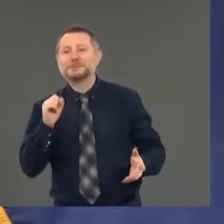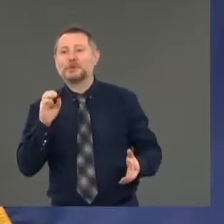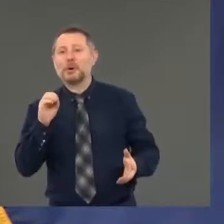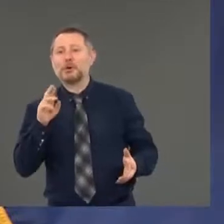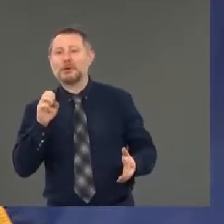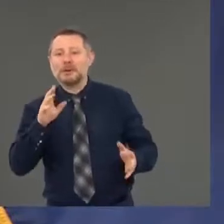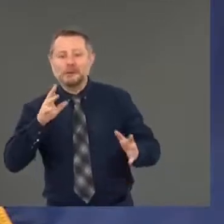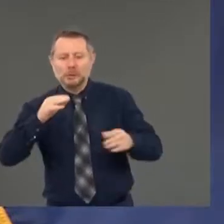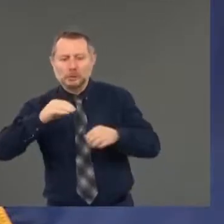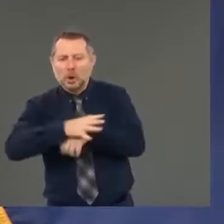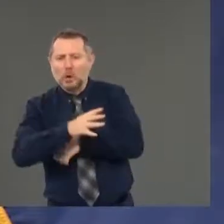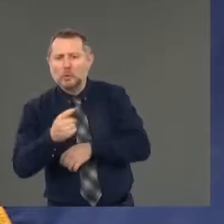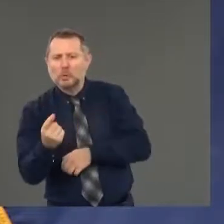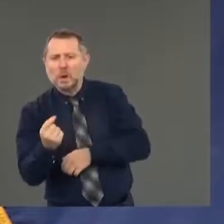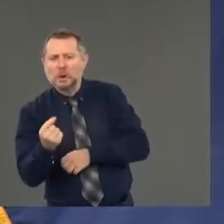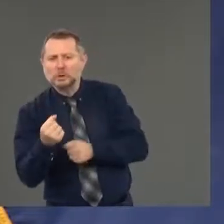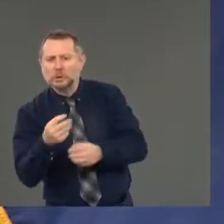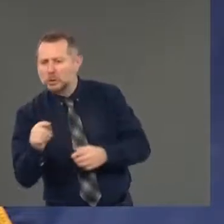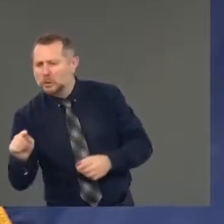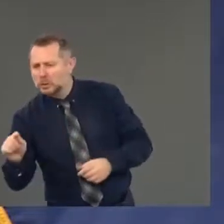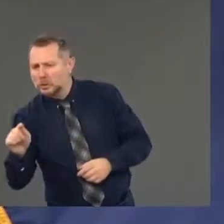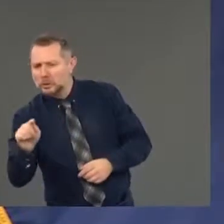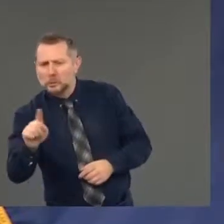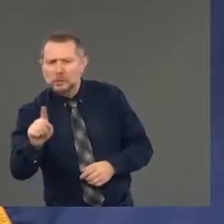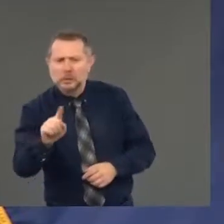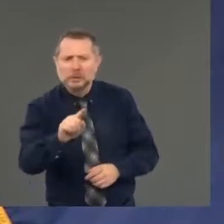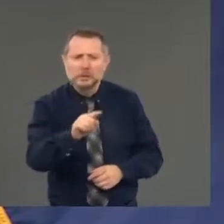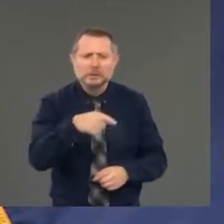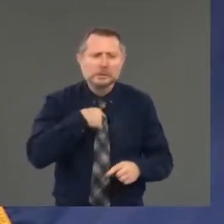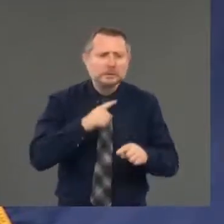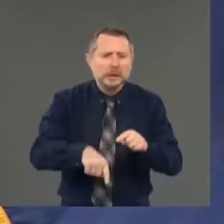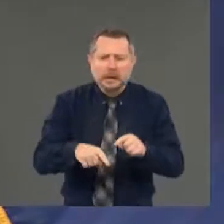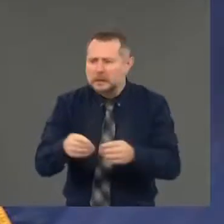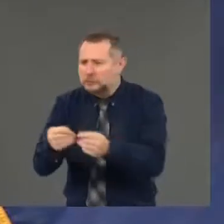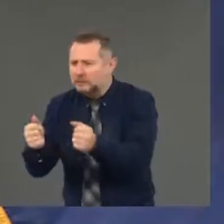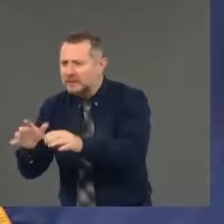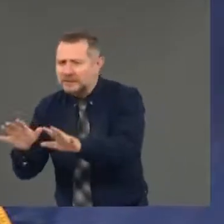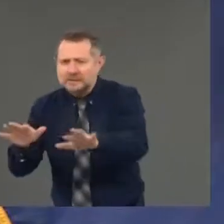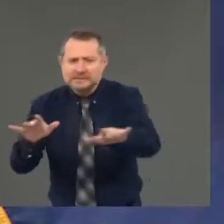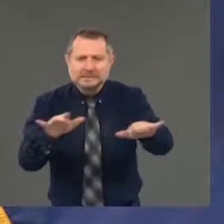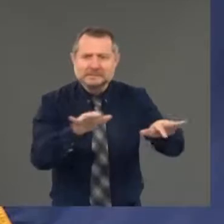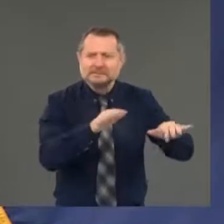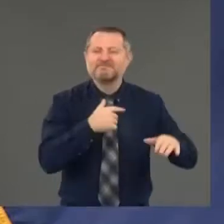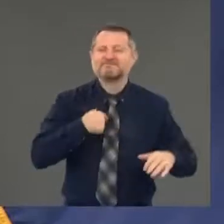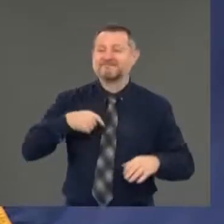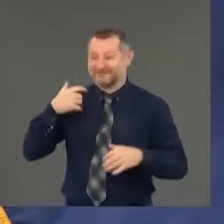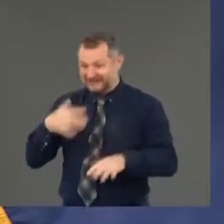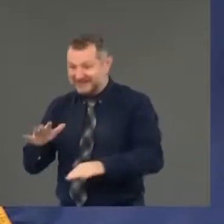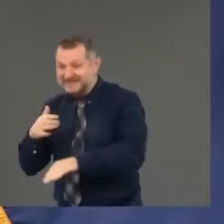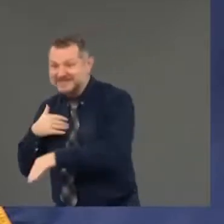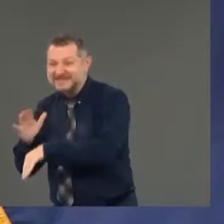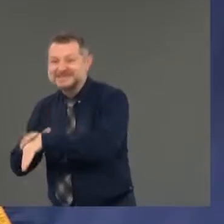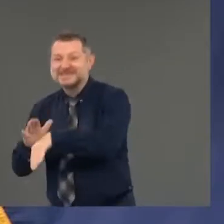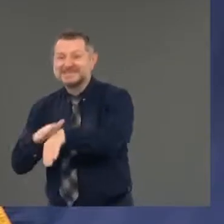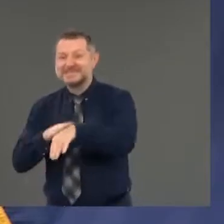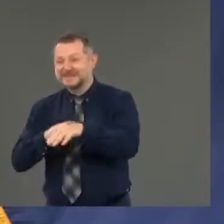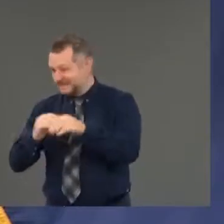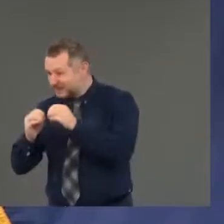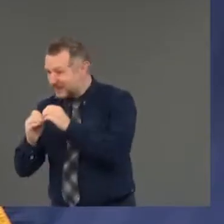stop it, and we went out and issued additional warnings, admonitions, mass, then